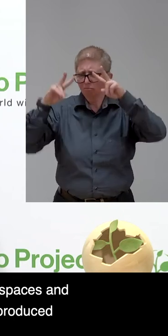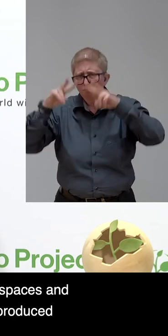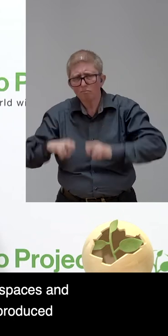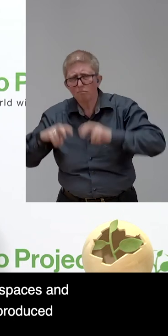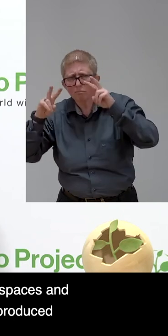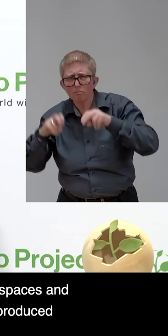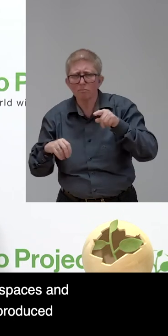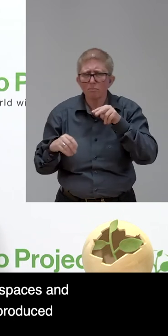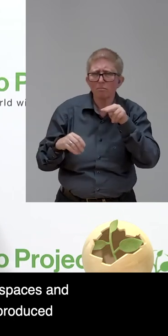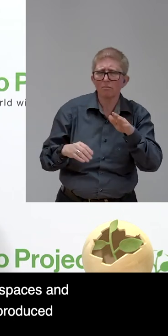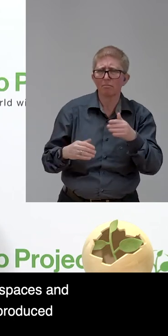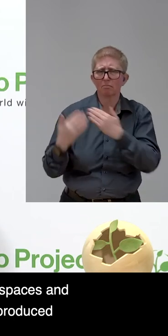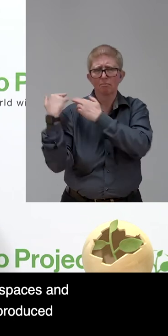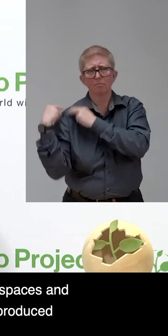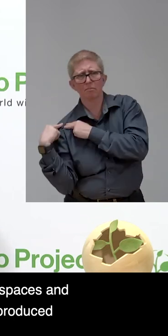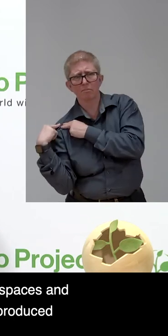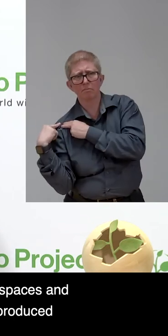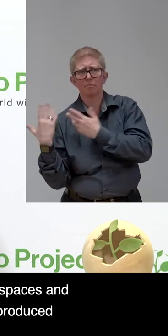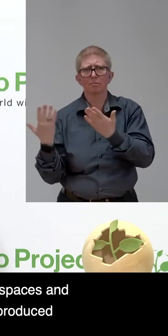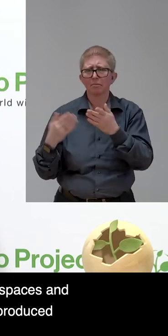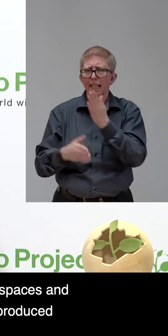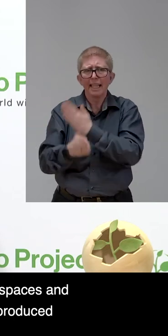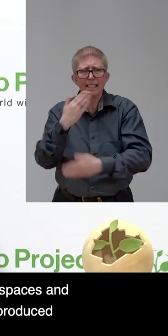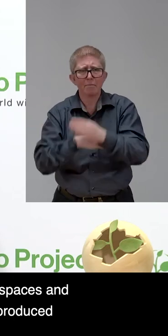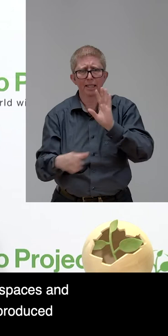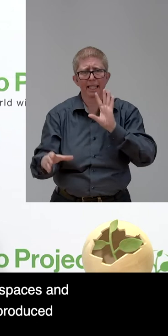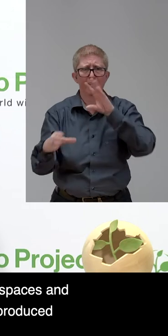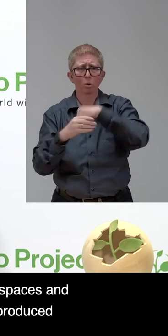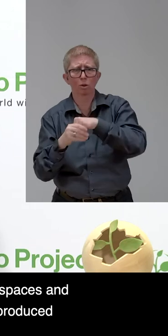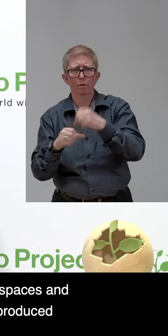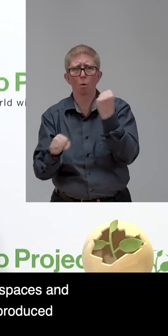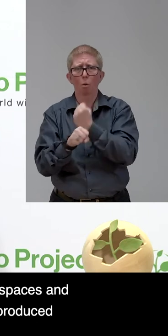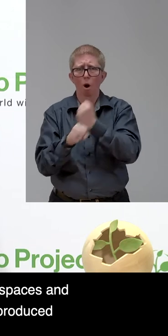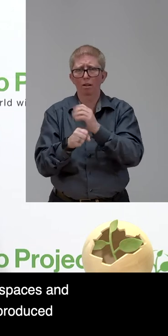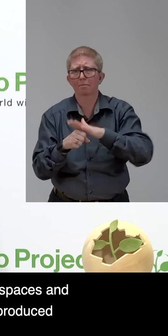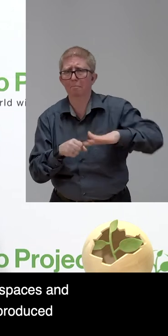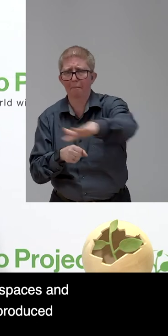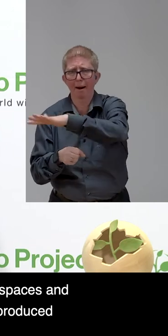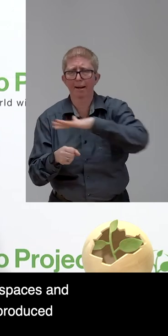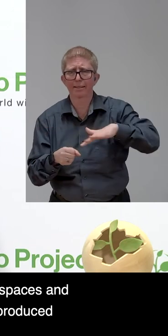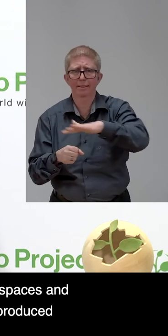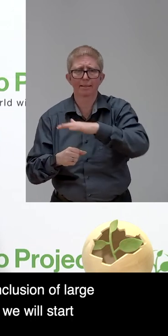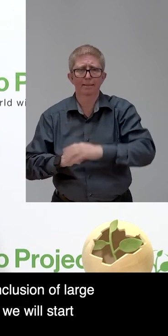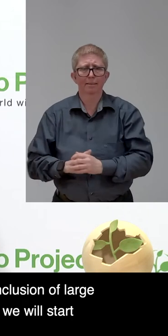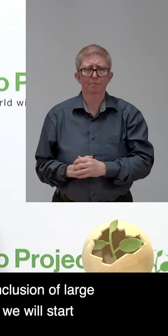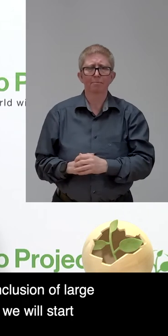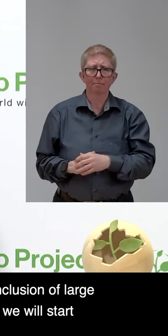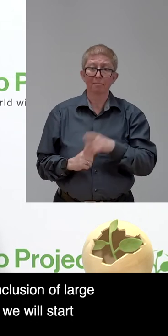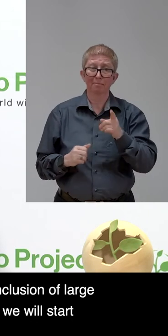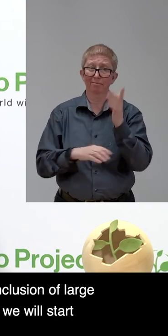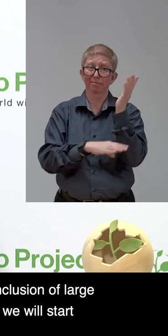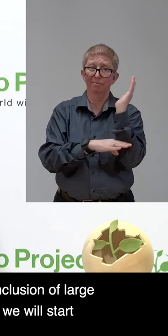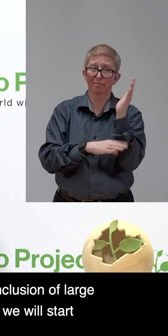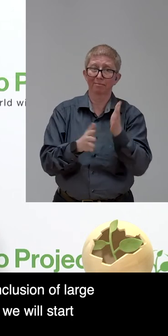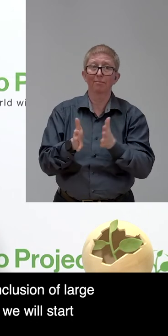disability inclusive workspaces. And Laurie Henneborn and colleagues have also produced a current